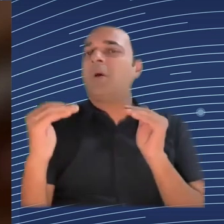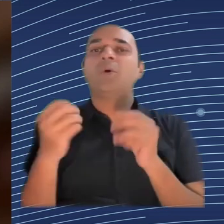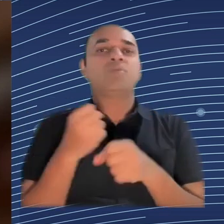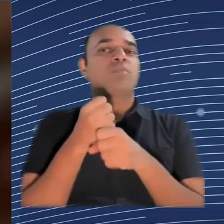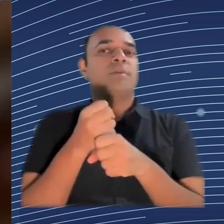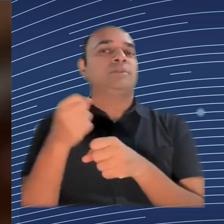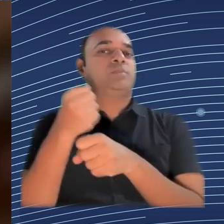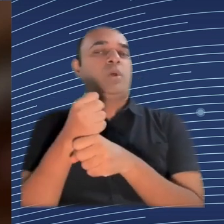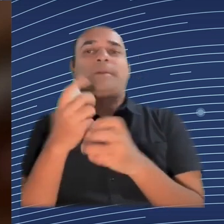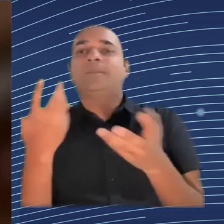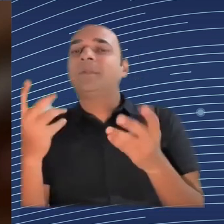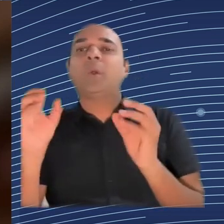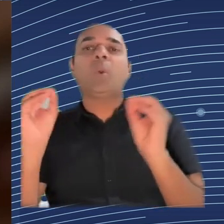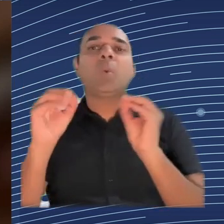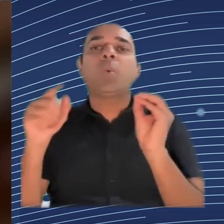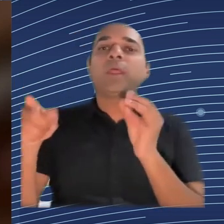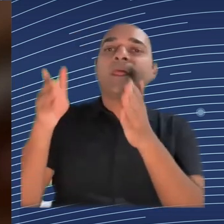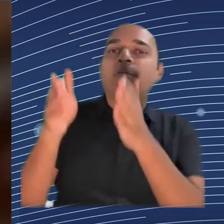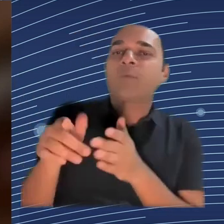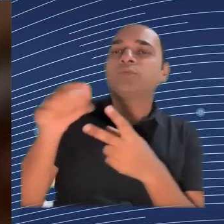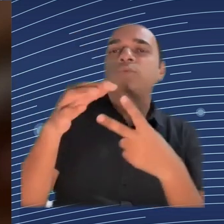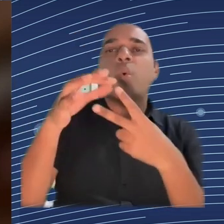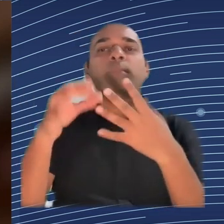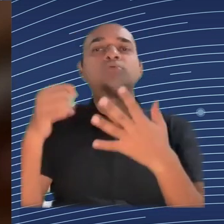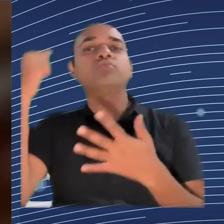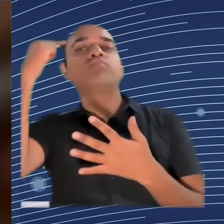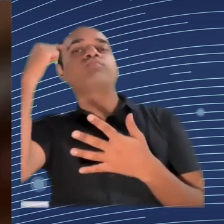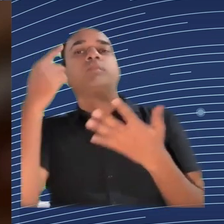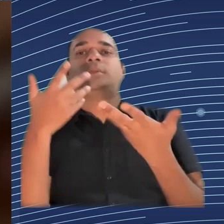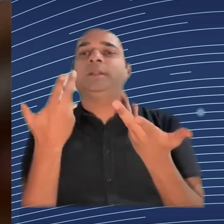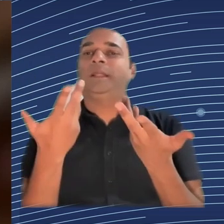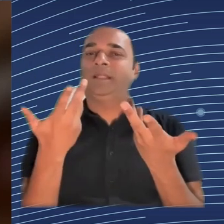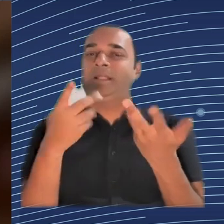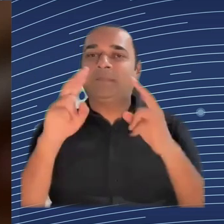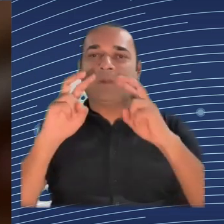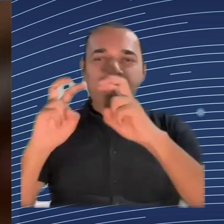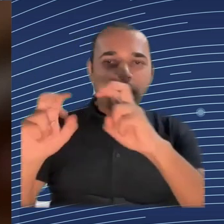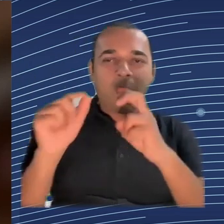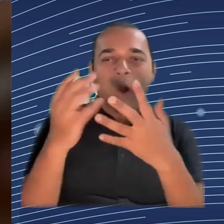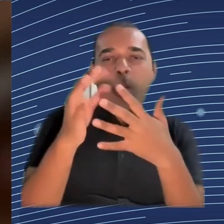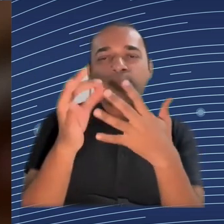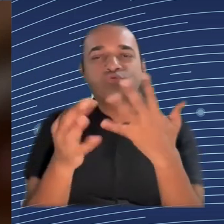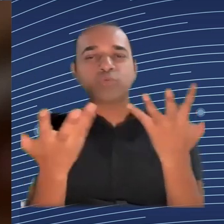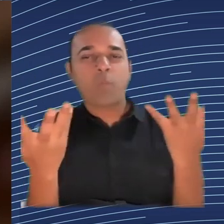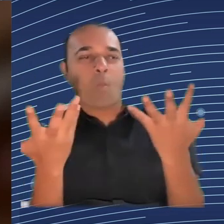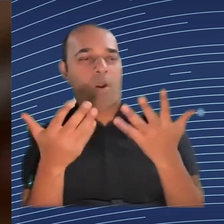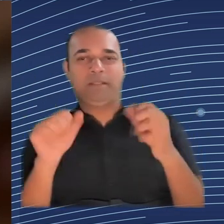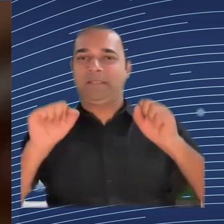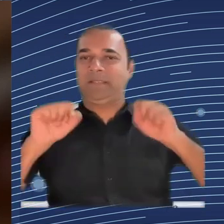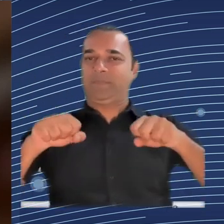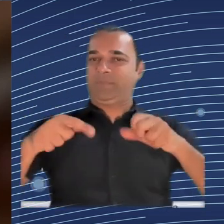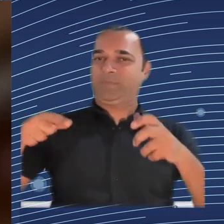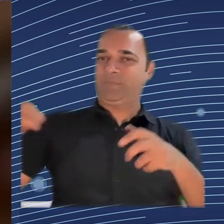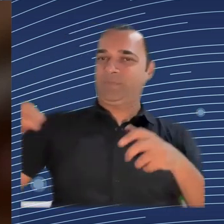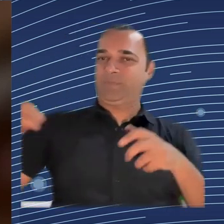already have to be recognized. And when once the automated systems are